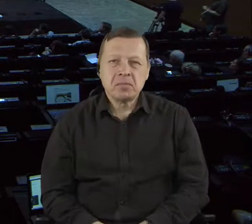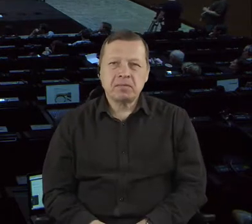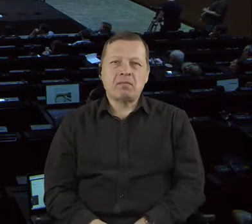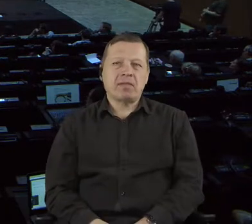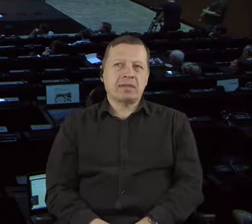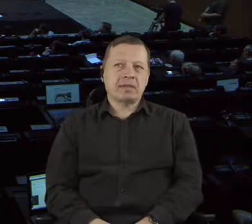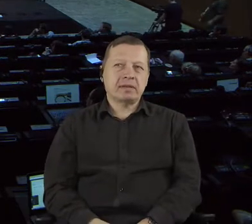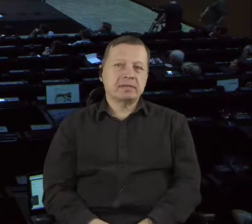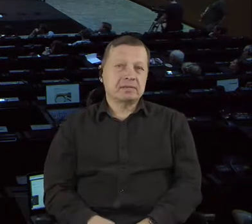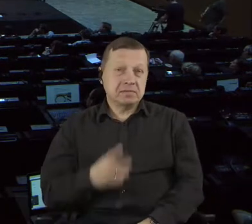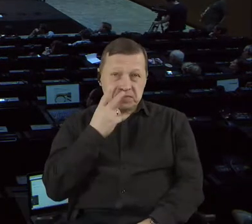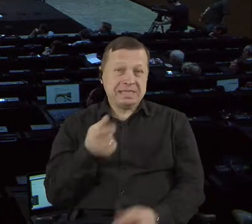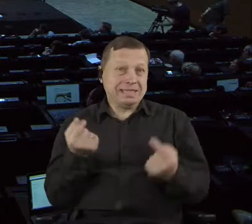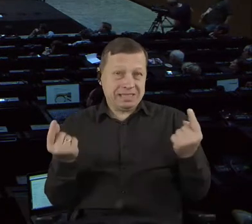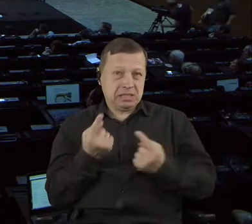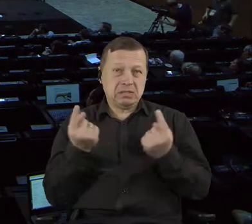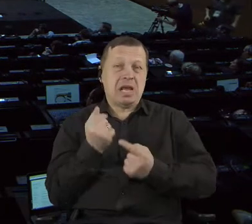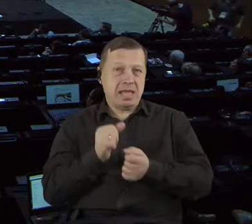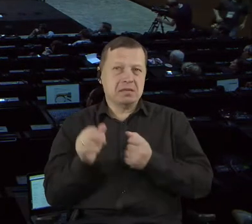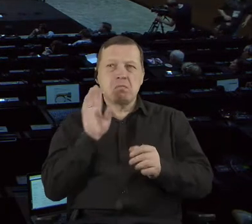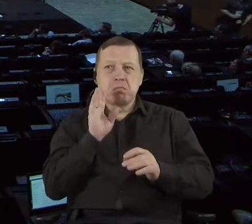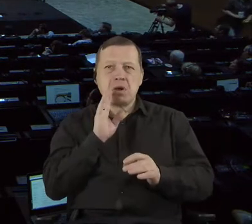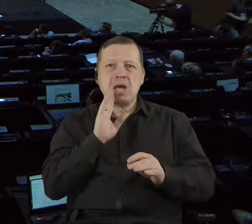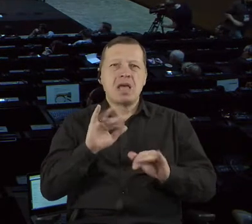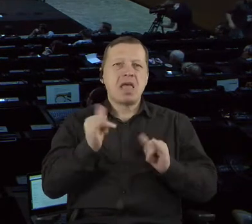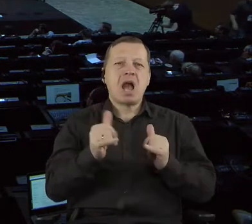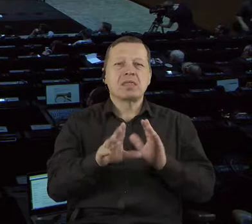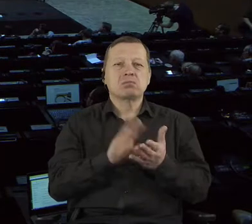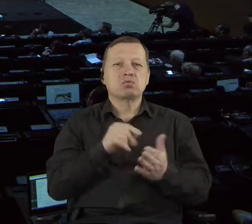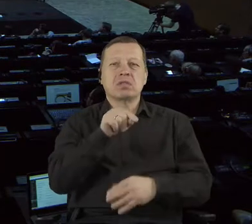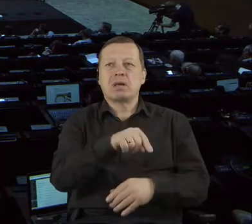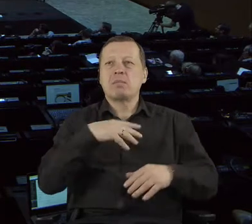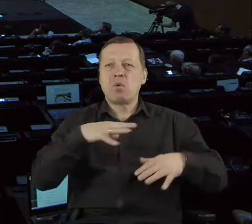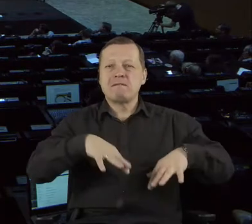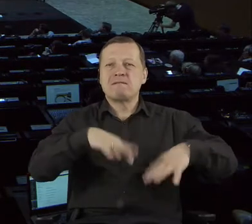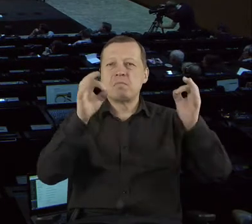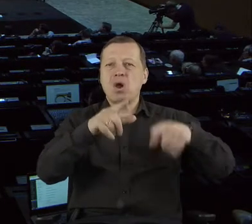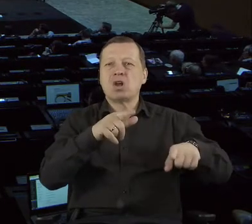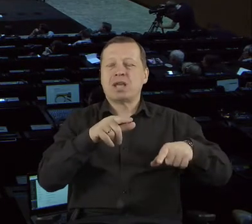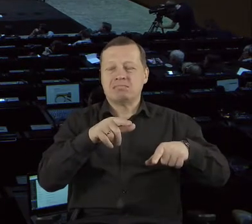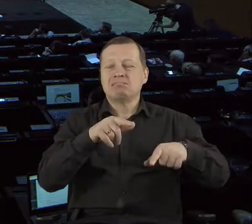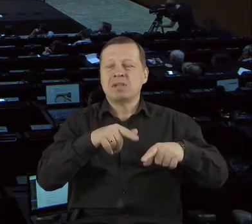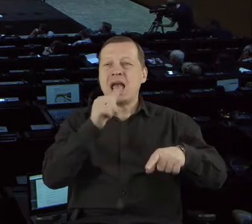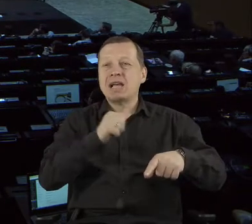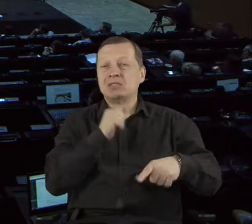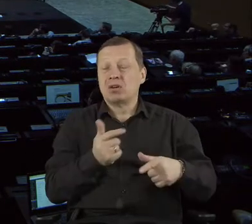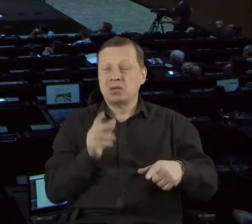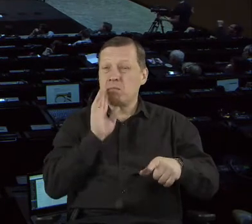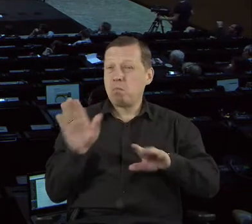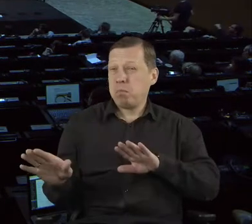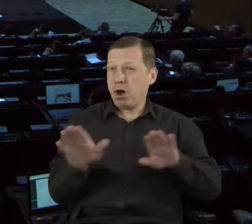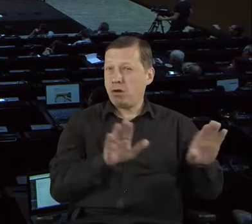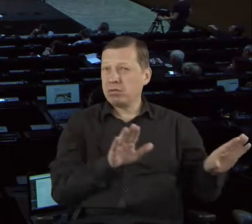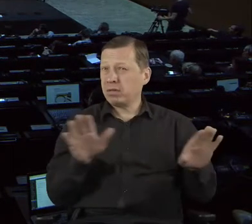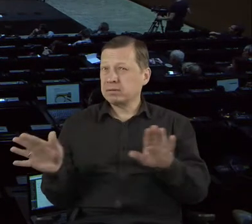choice of us on behalf of the NGO also to deploy the innovative technology that would